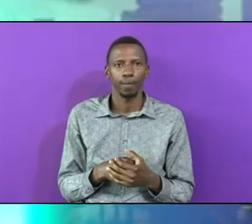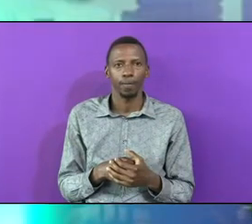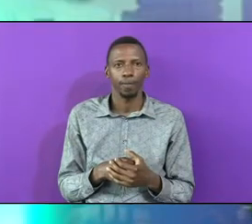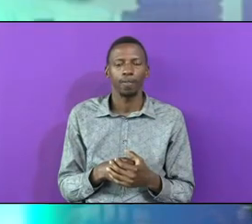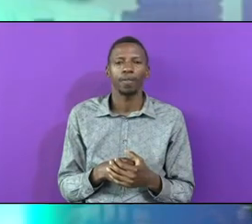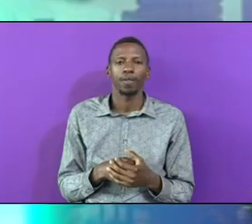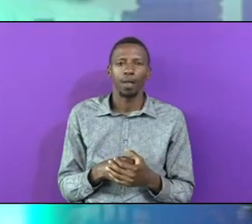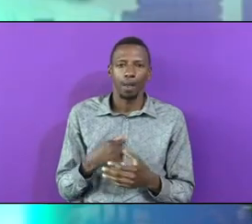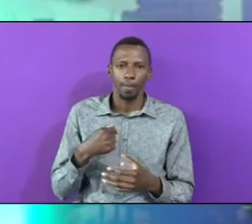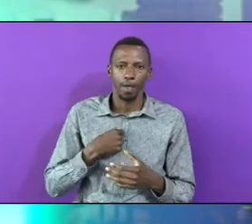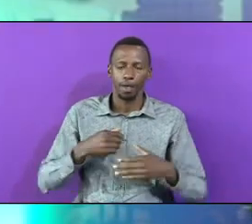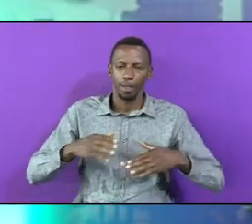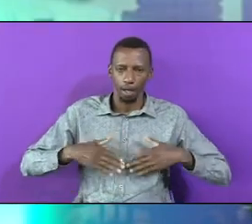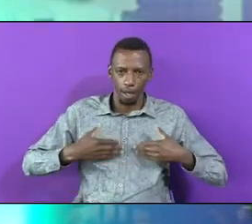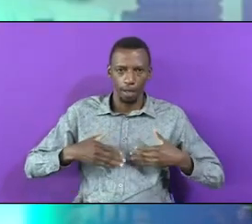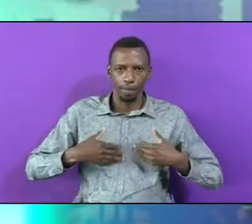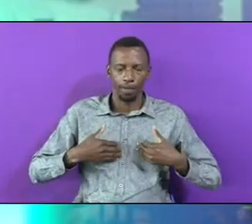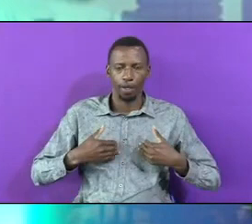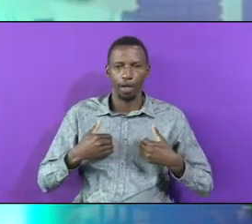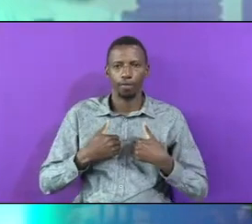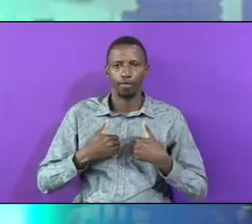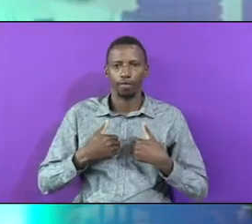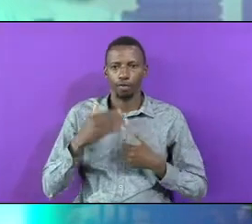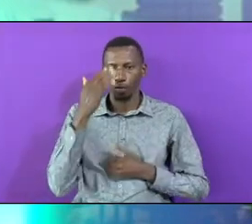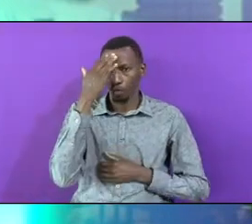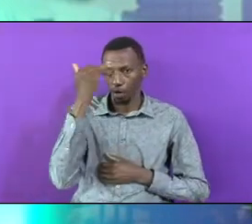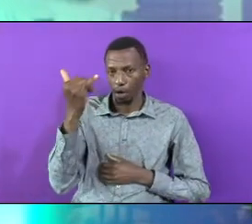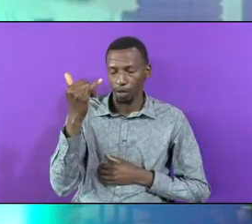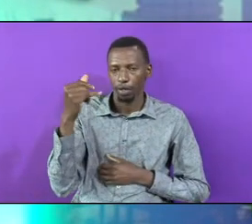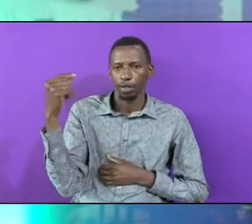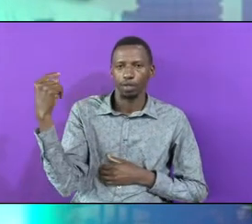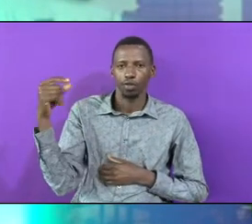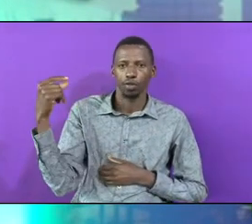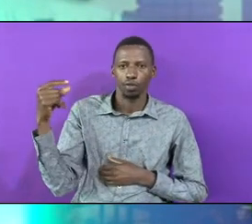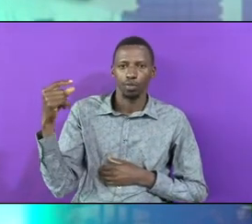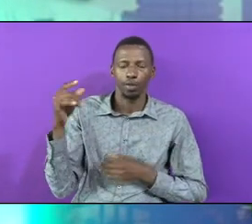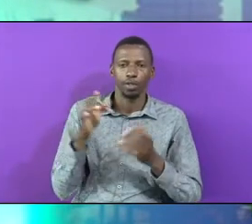And I'm Happy That the Gospel of Jesus Christ Is moving